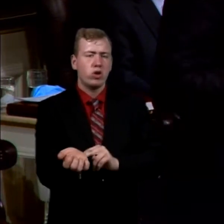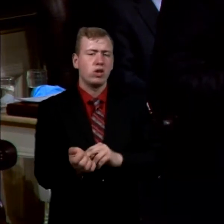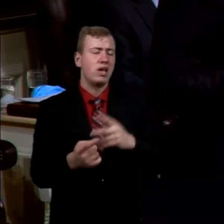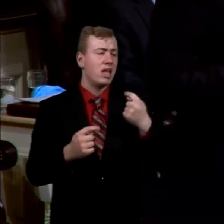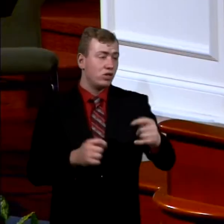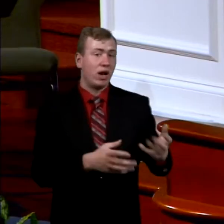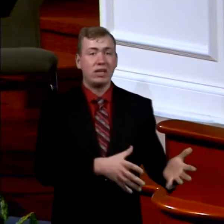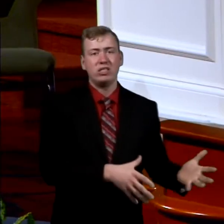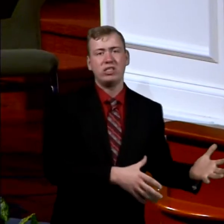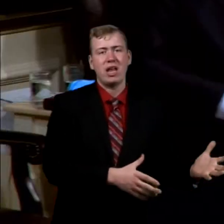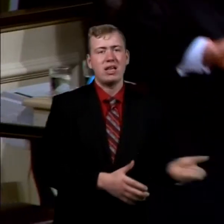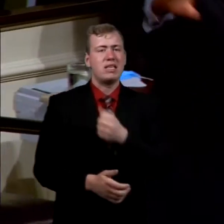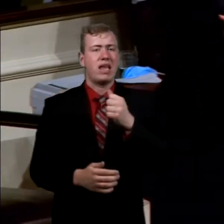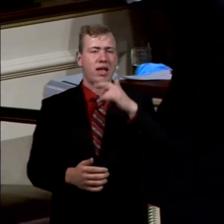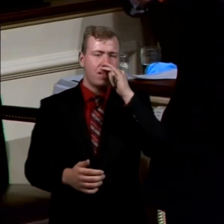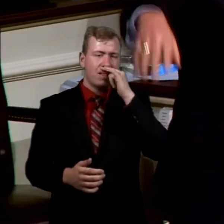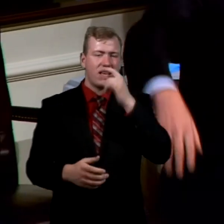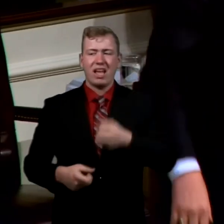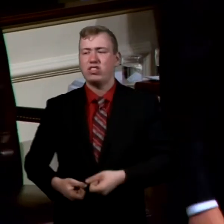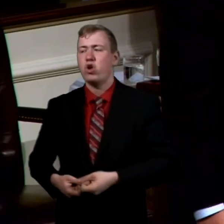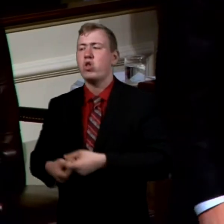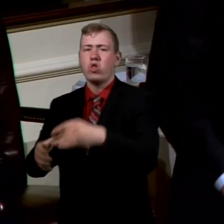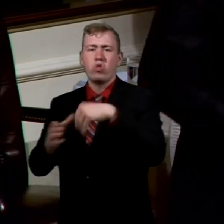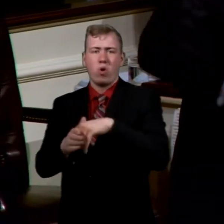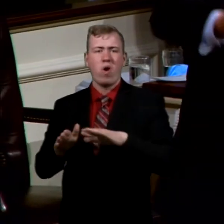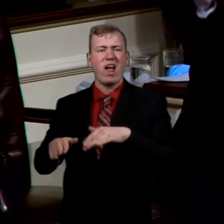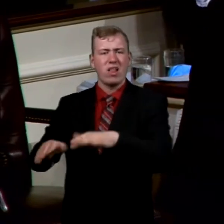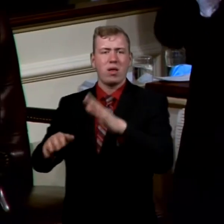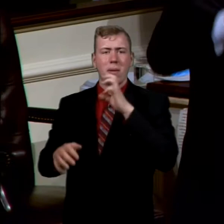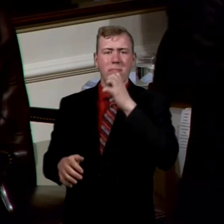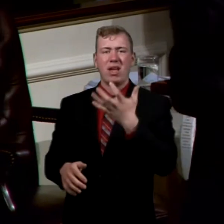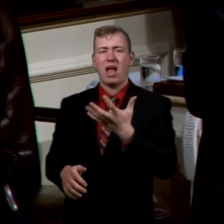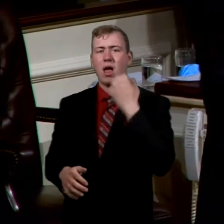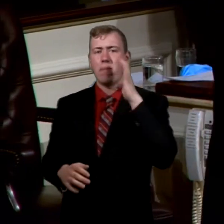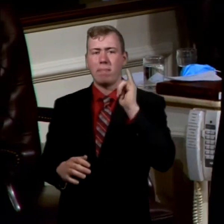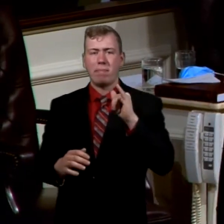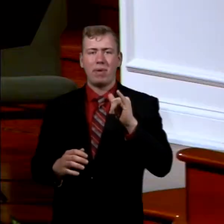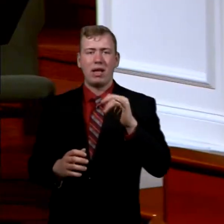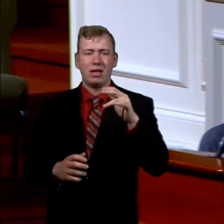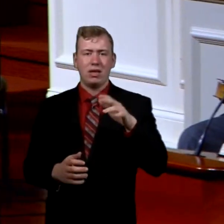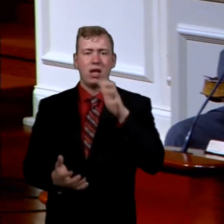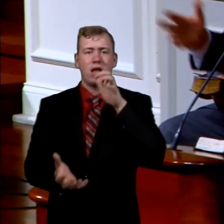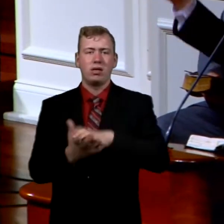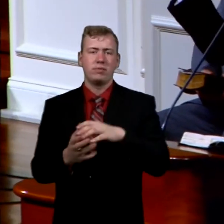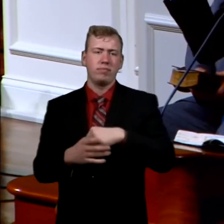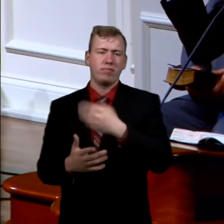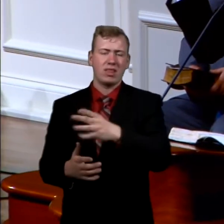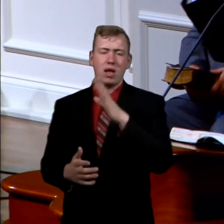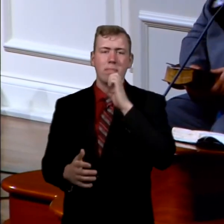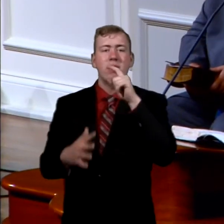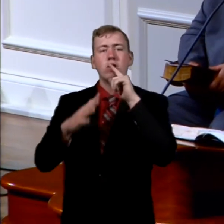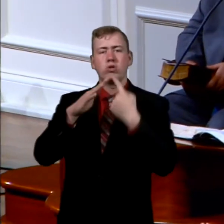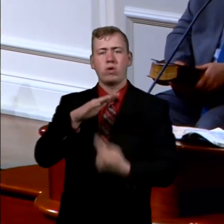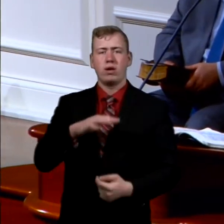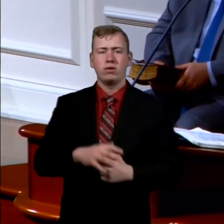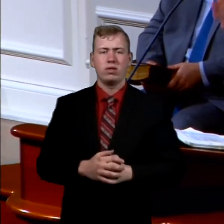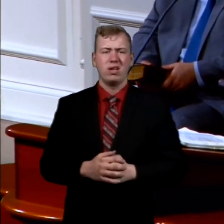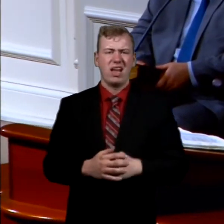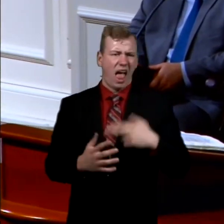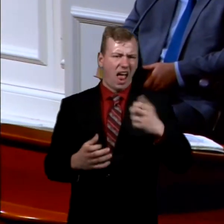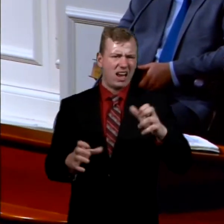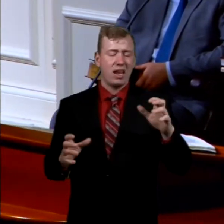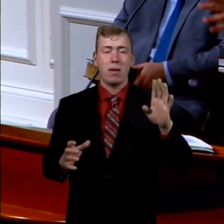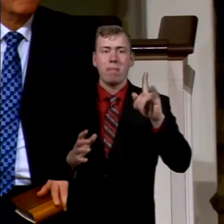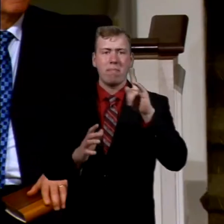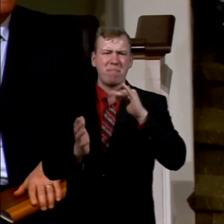arms of their mothers and throwing them into the Nile River to be consumed by whatever's in there and to be drowned. And he did it by